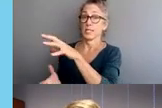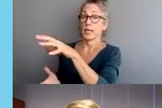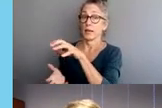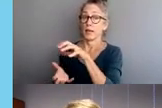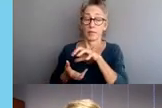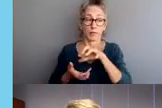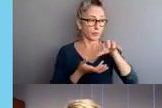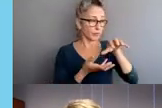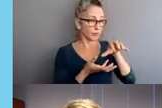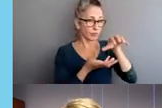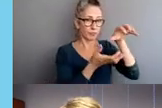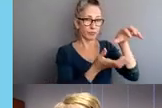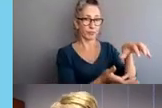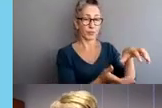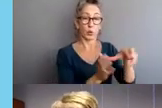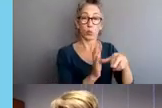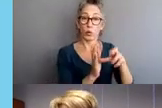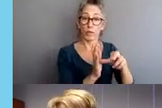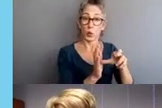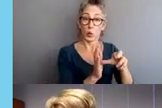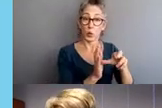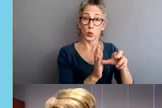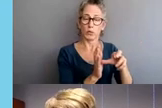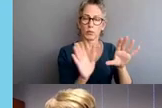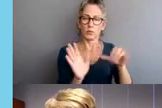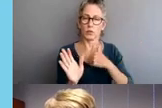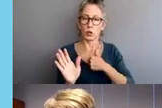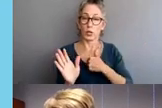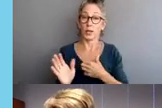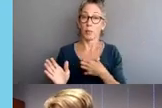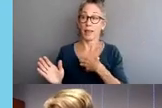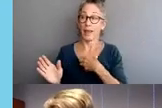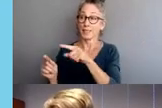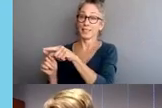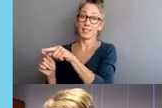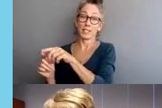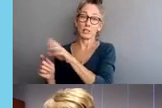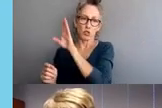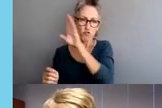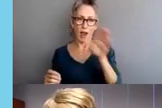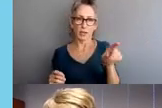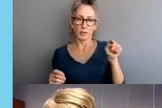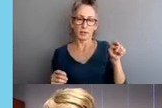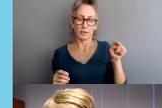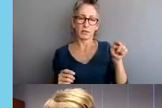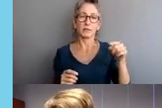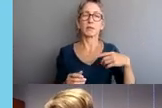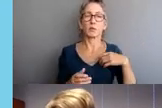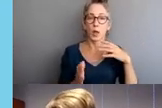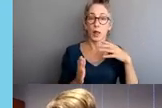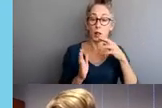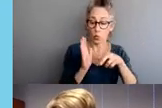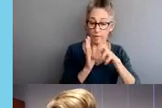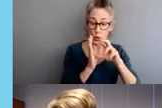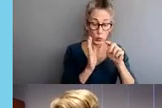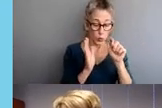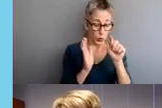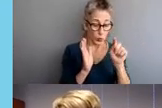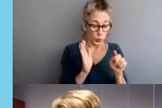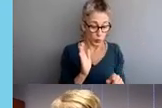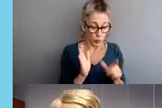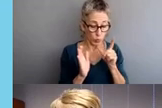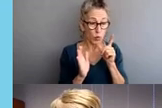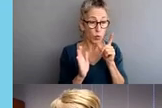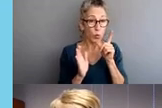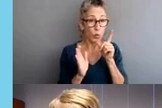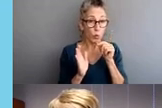all complaints. They cycle through COPA for a jurisdictional decision, meaning who will be charged with